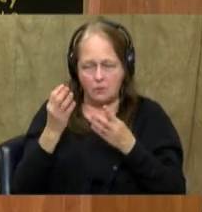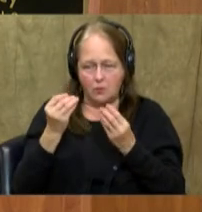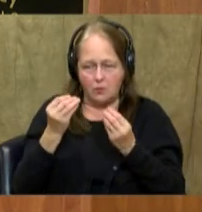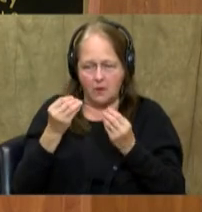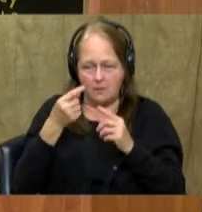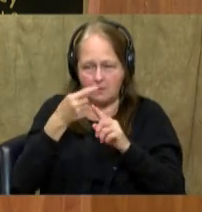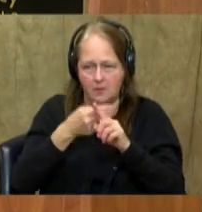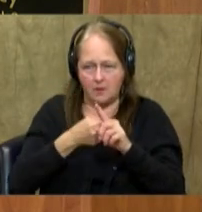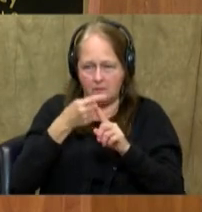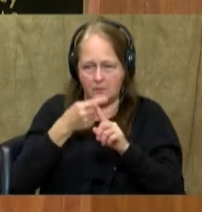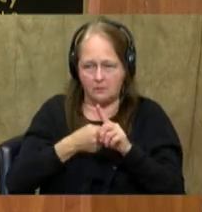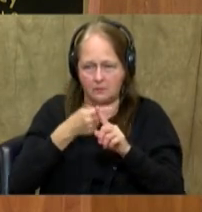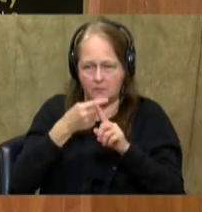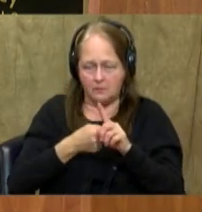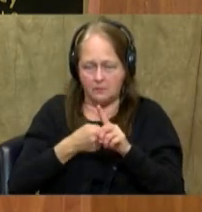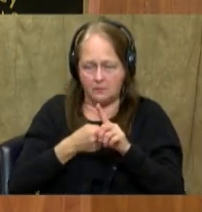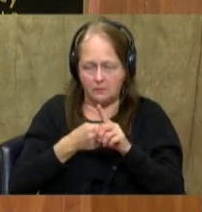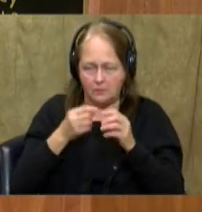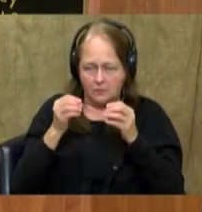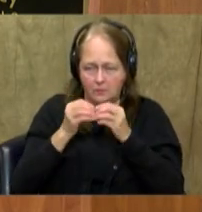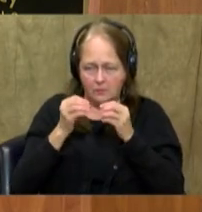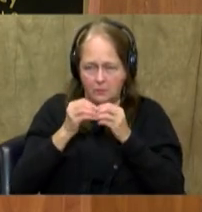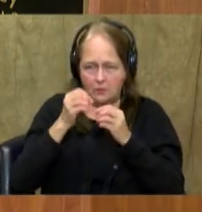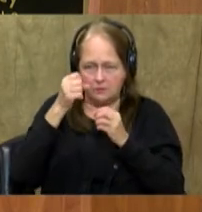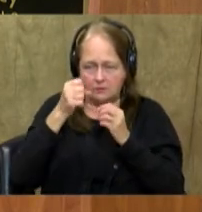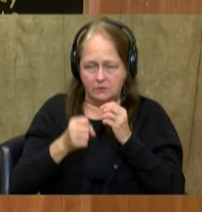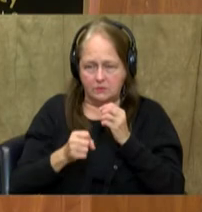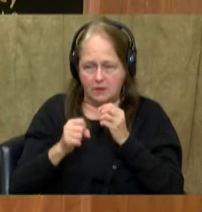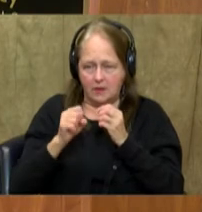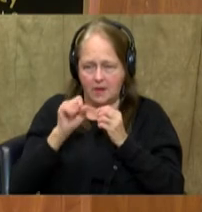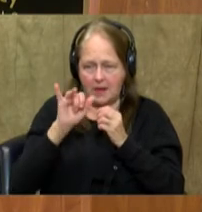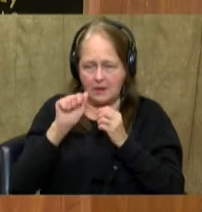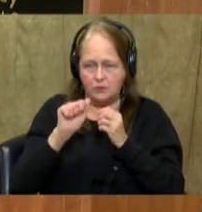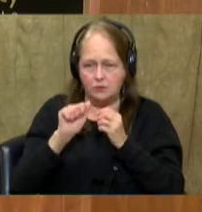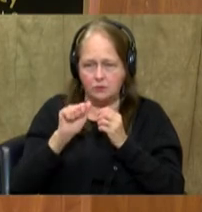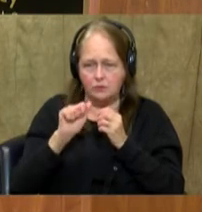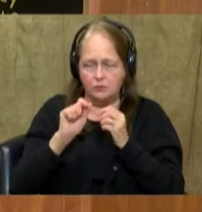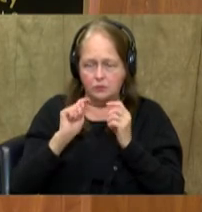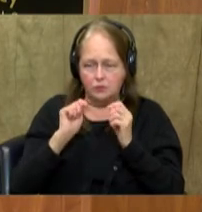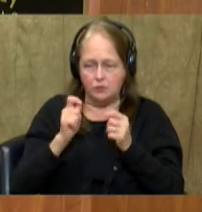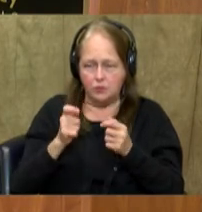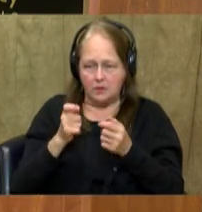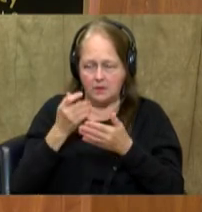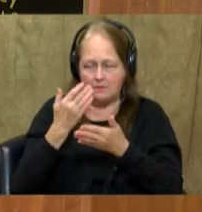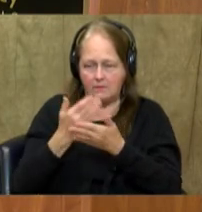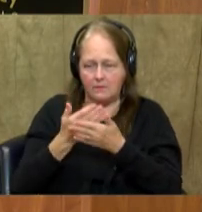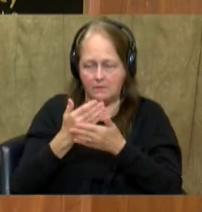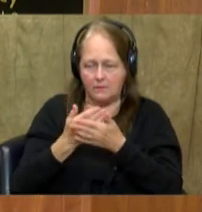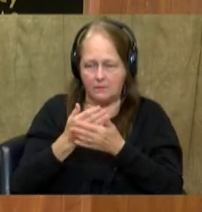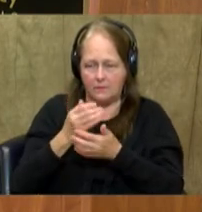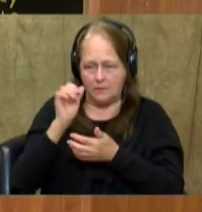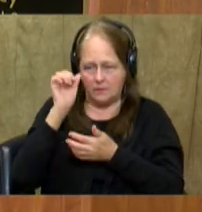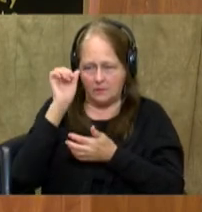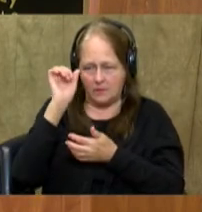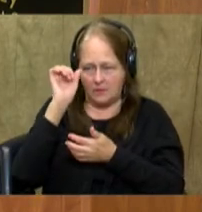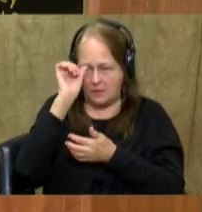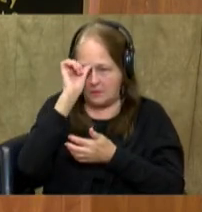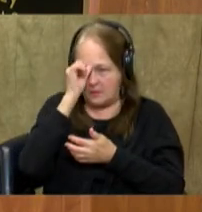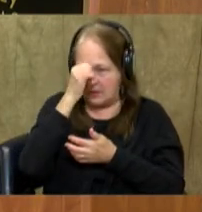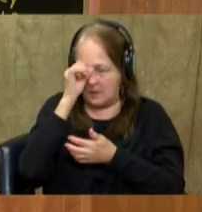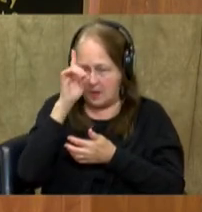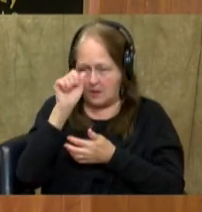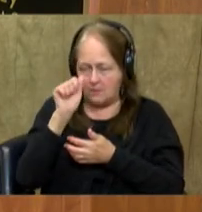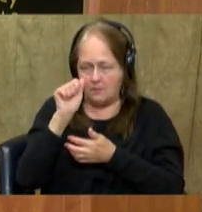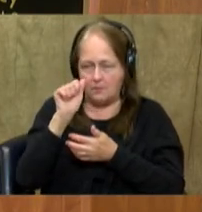monsoon there. Let's do some South Asia quick facts. South Asia has India, which is the world's second most